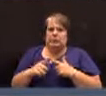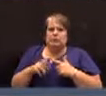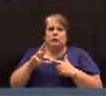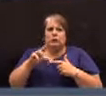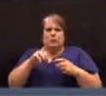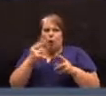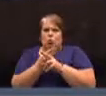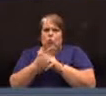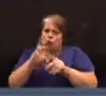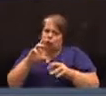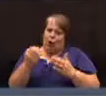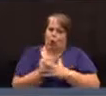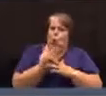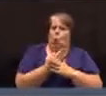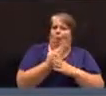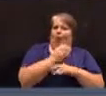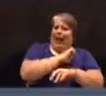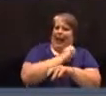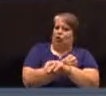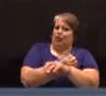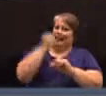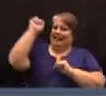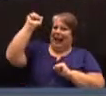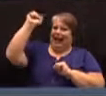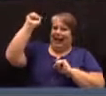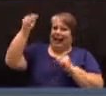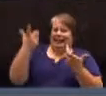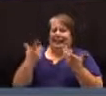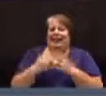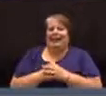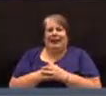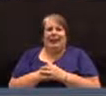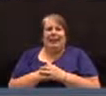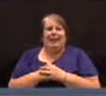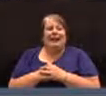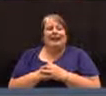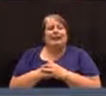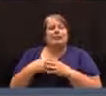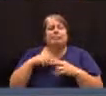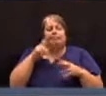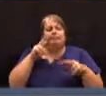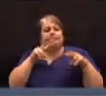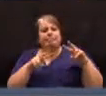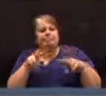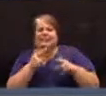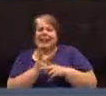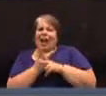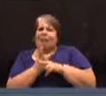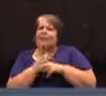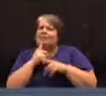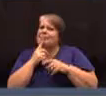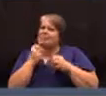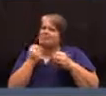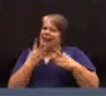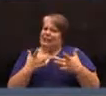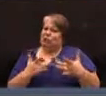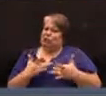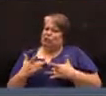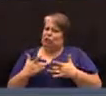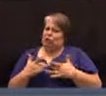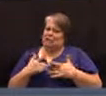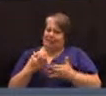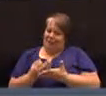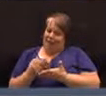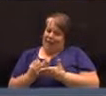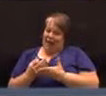renewable energy? Yeah, yeah, yeah. Uh, I've looked very carefully at a lot of these concerns. In